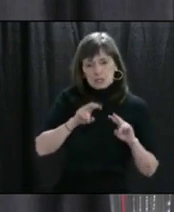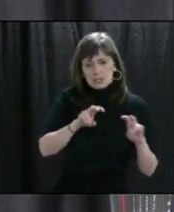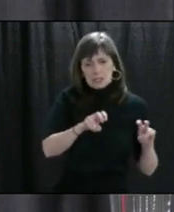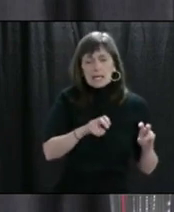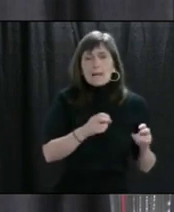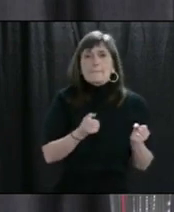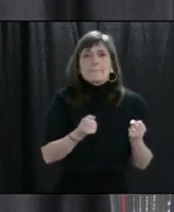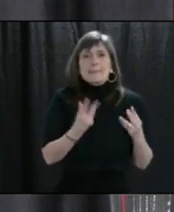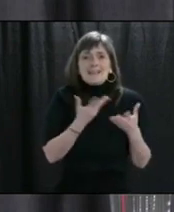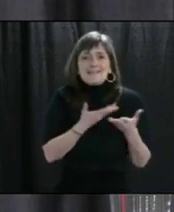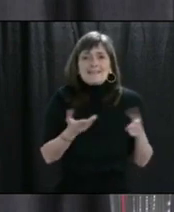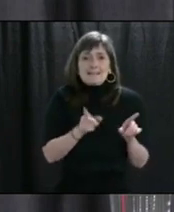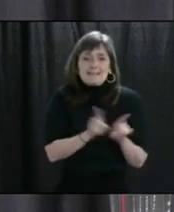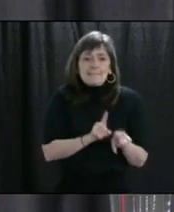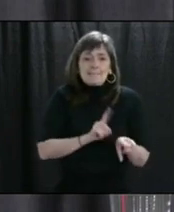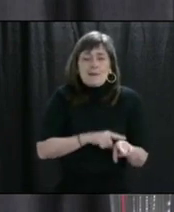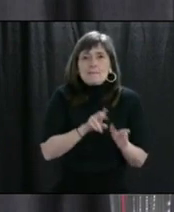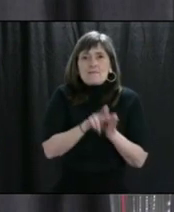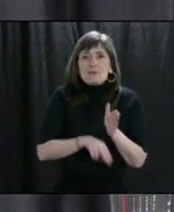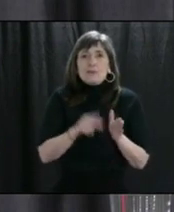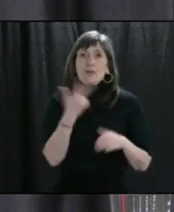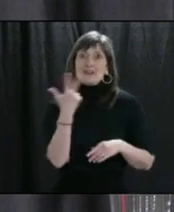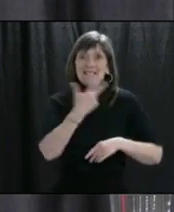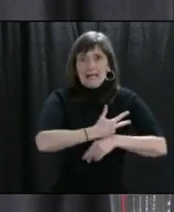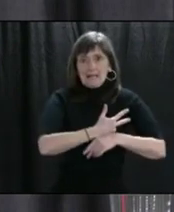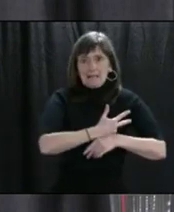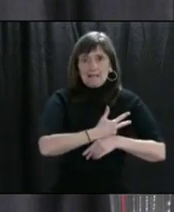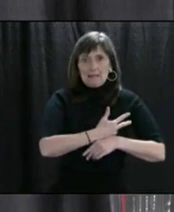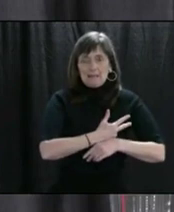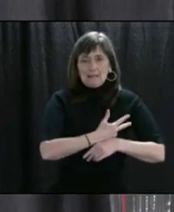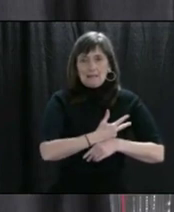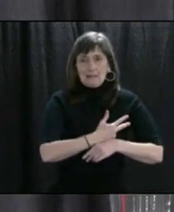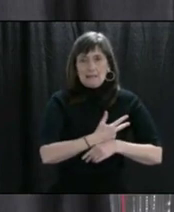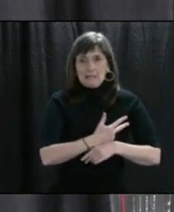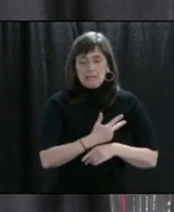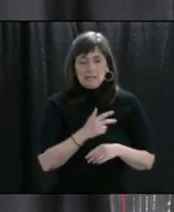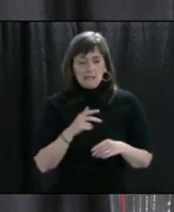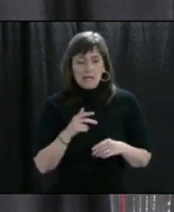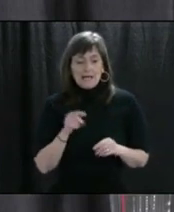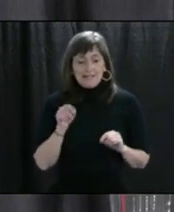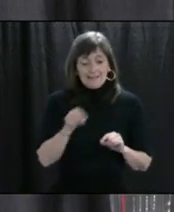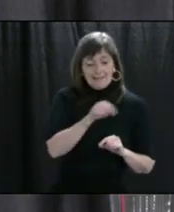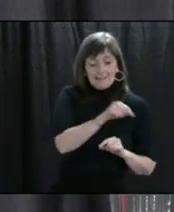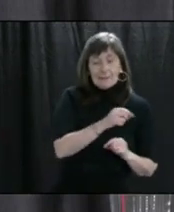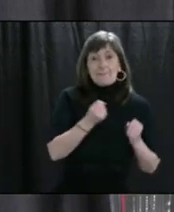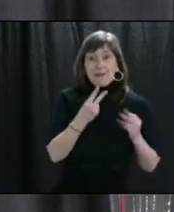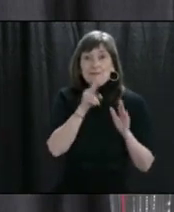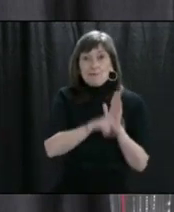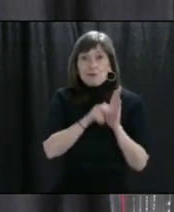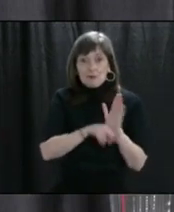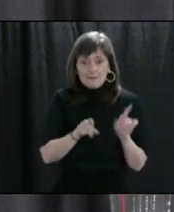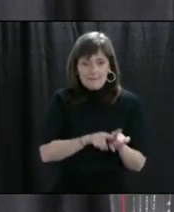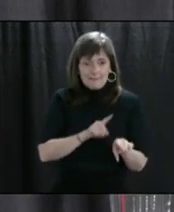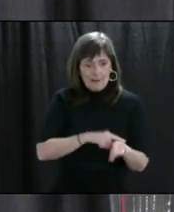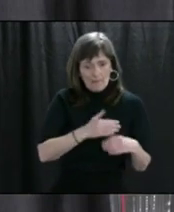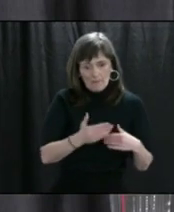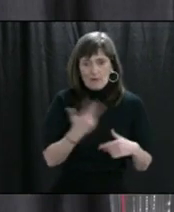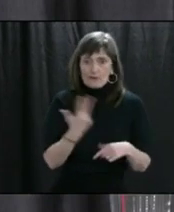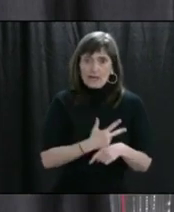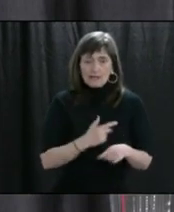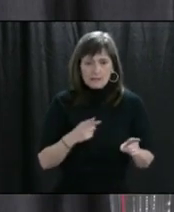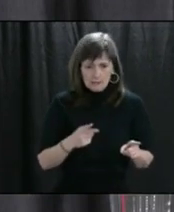on in that building over the period of three working days. When it became apparent that contact tracing